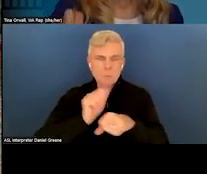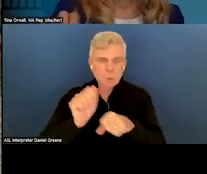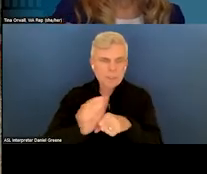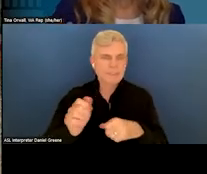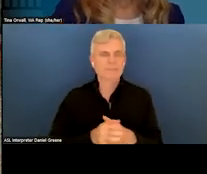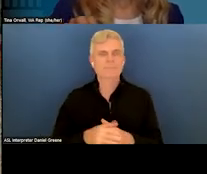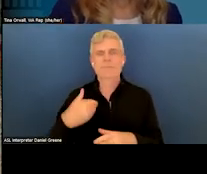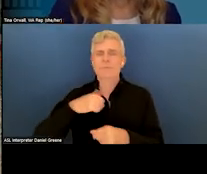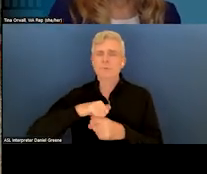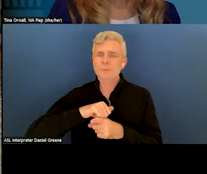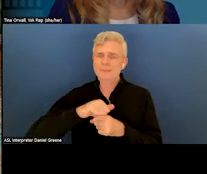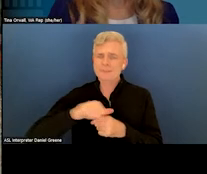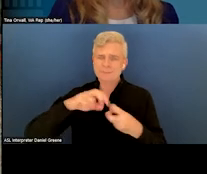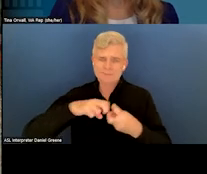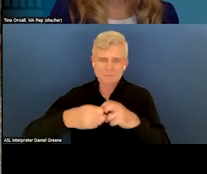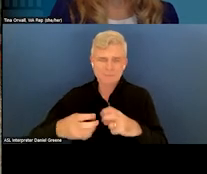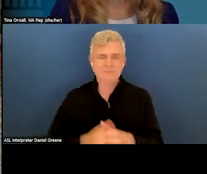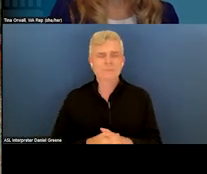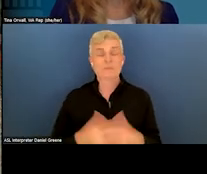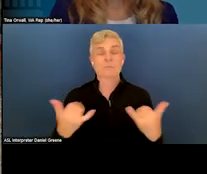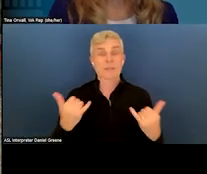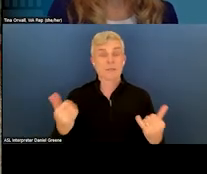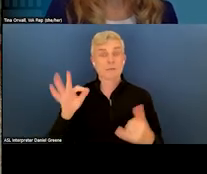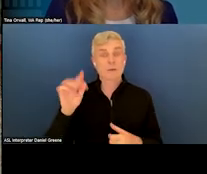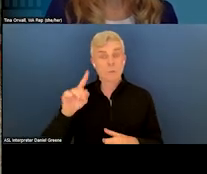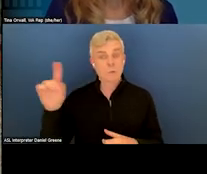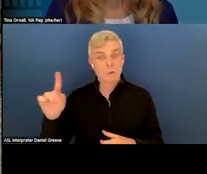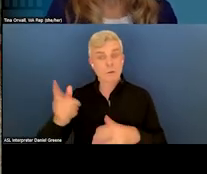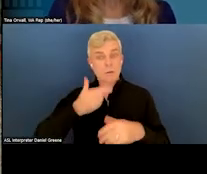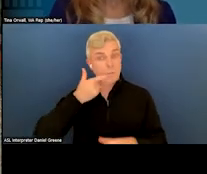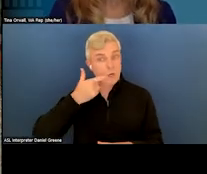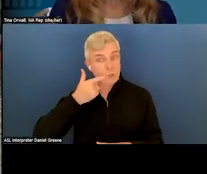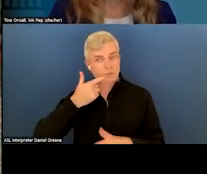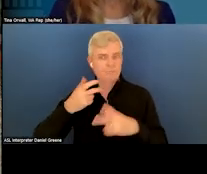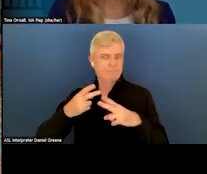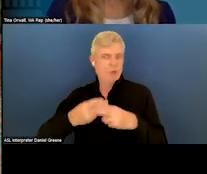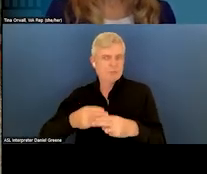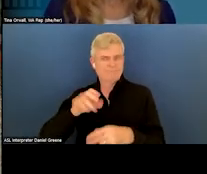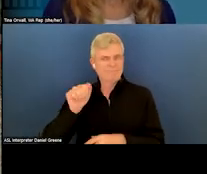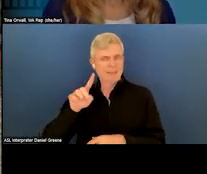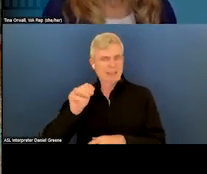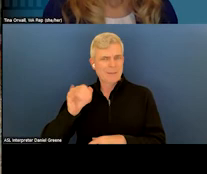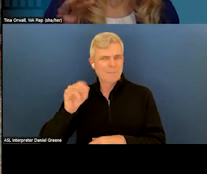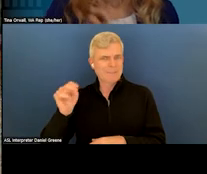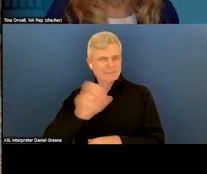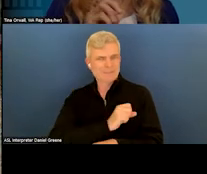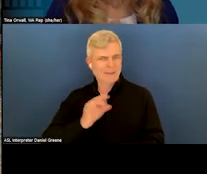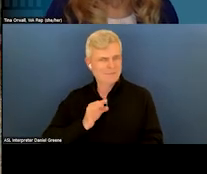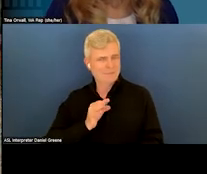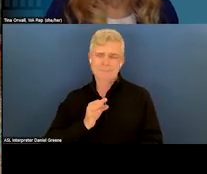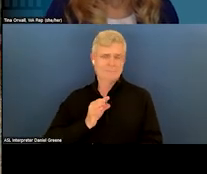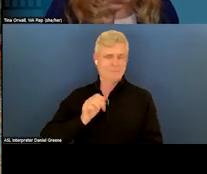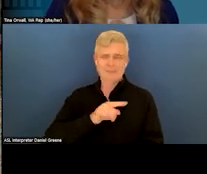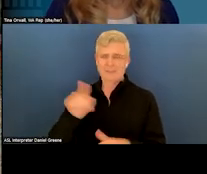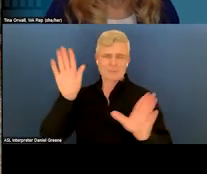Right now, 911 operators are classified as administrative staff. And these are incredible professionals. So, we've been doing